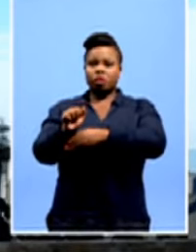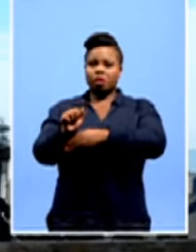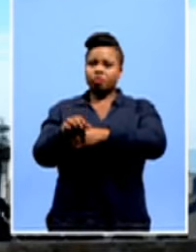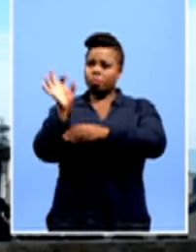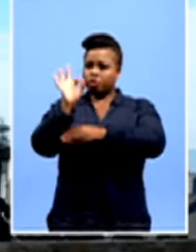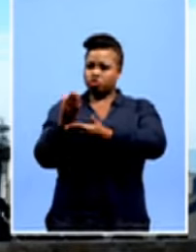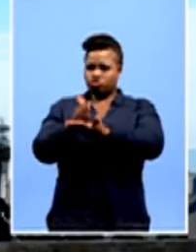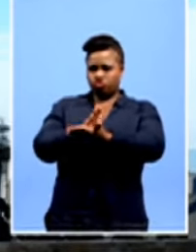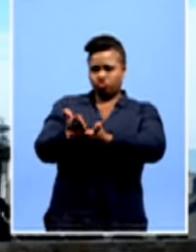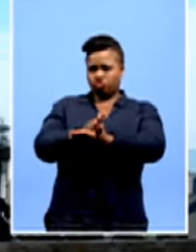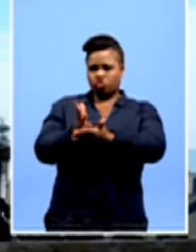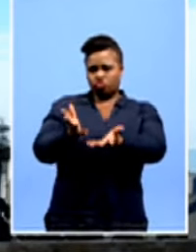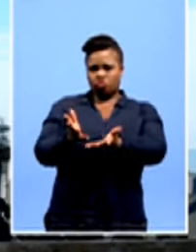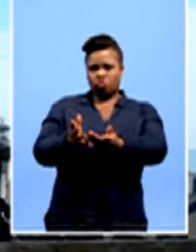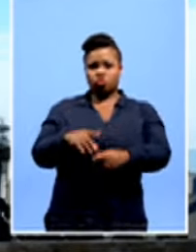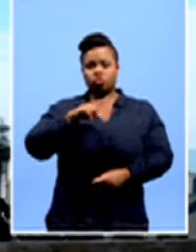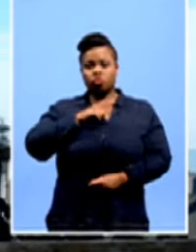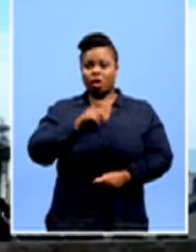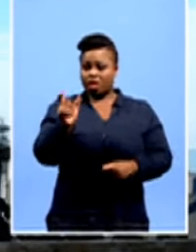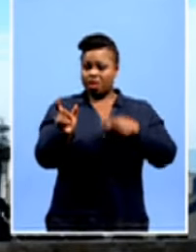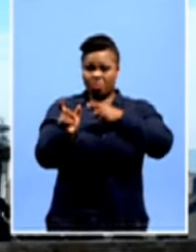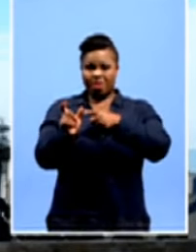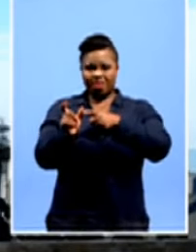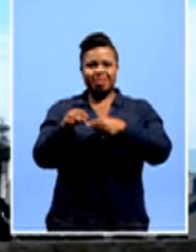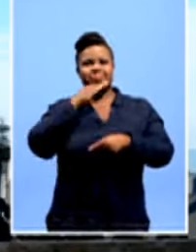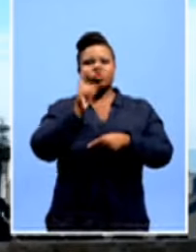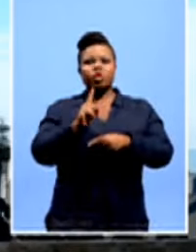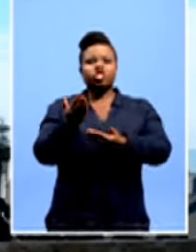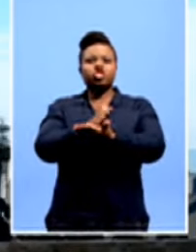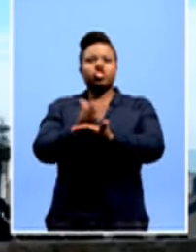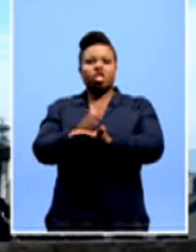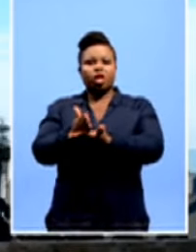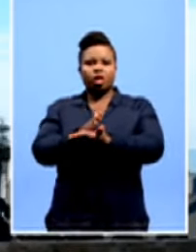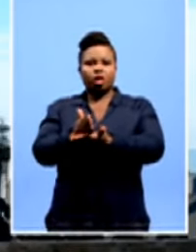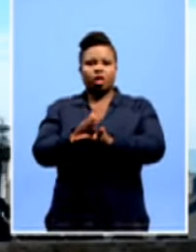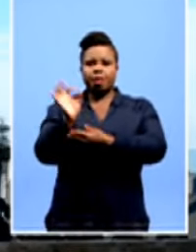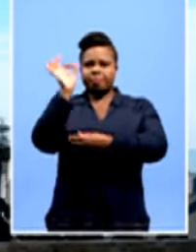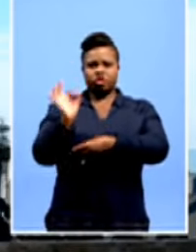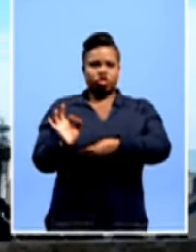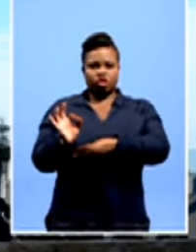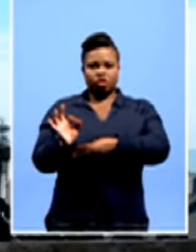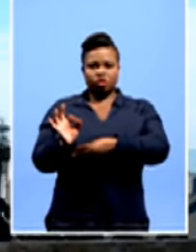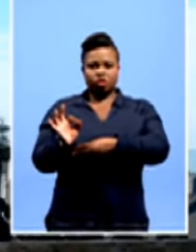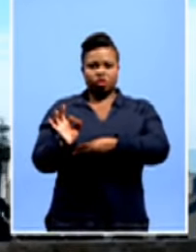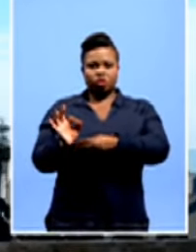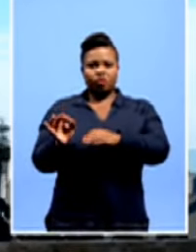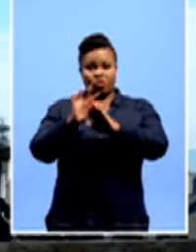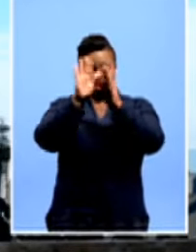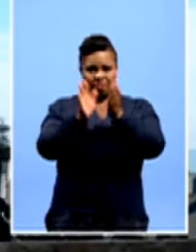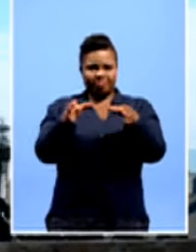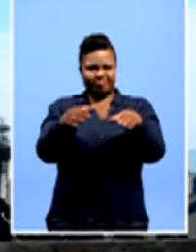to, and quota, definition of quota, it's a share, it's a percentage of a bigger picture.